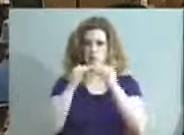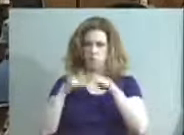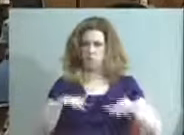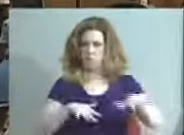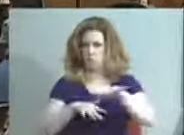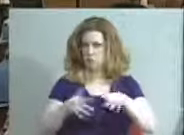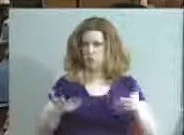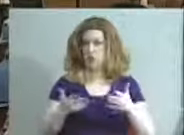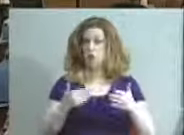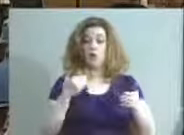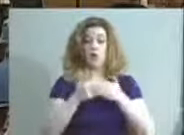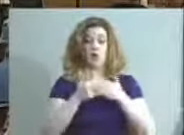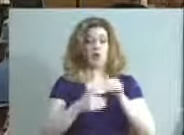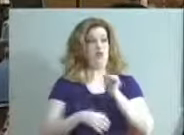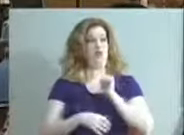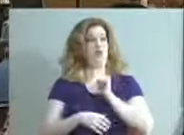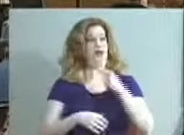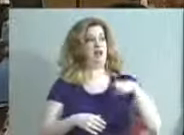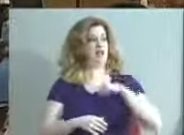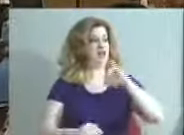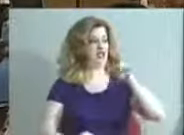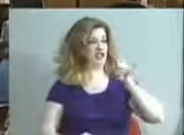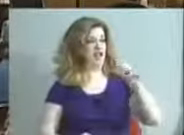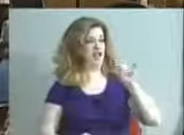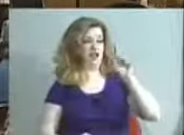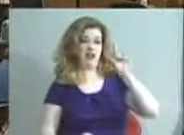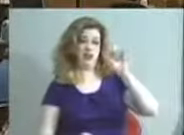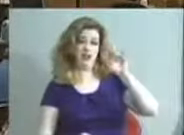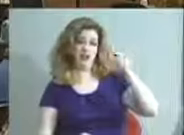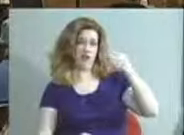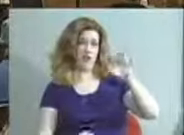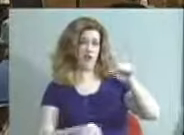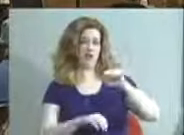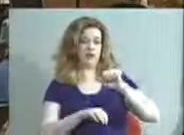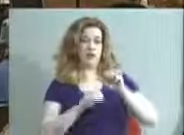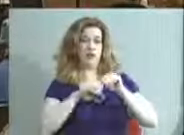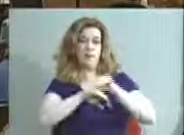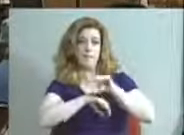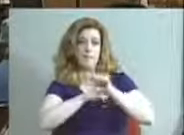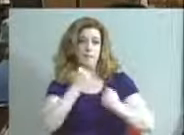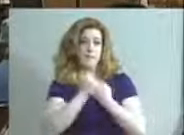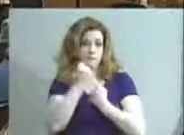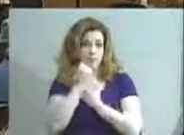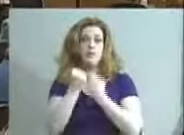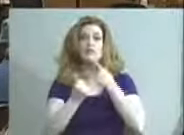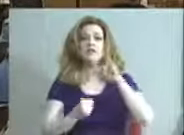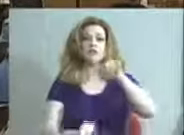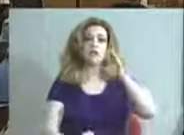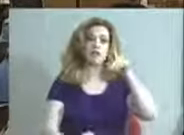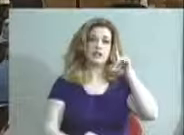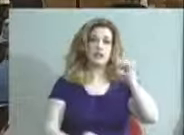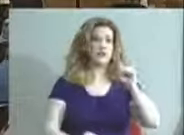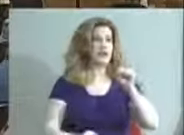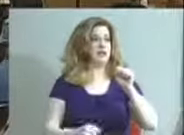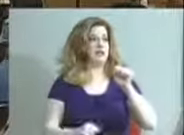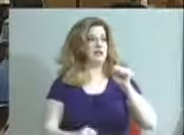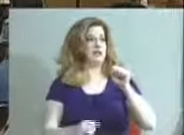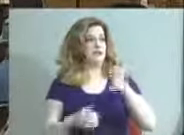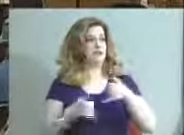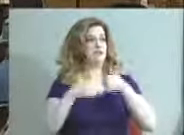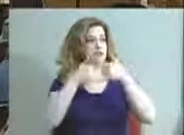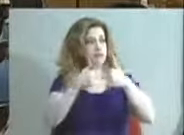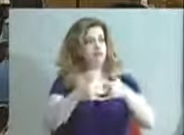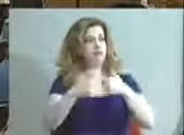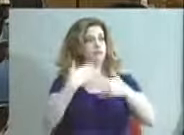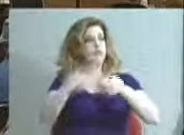here Jay and Dr. Hargans together sponsor the JCPS Bellarmine literacy project which only two weeks ago this